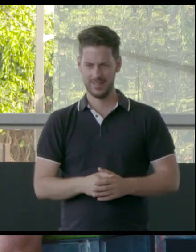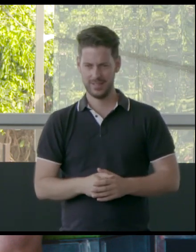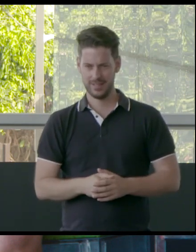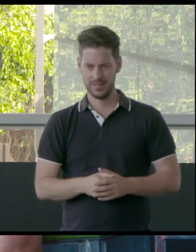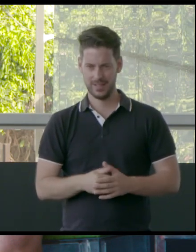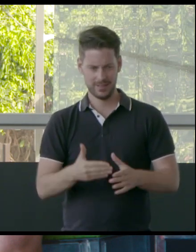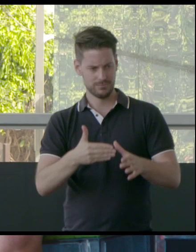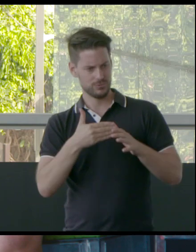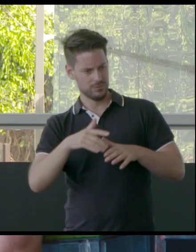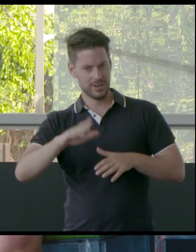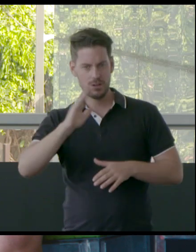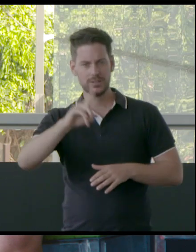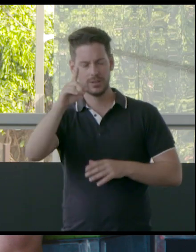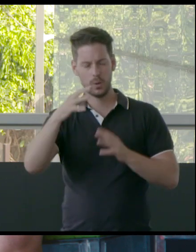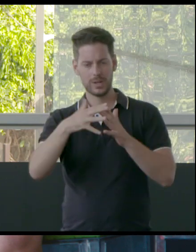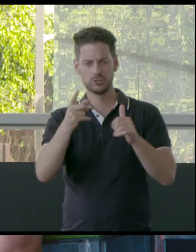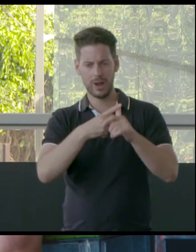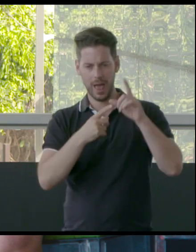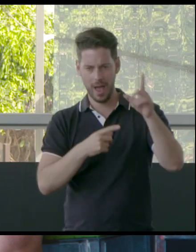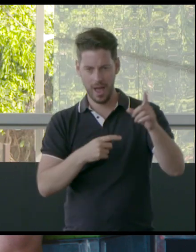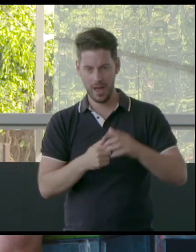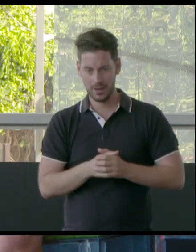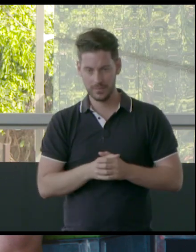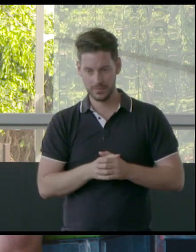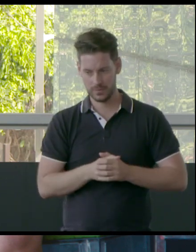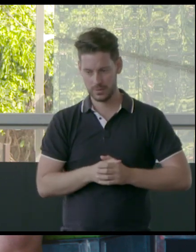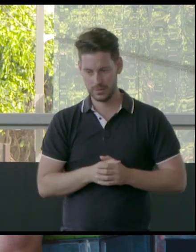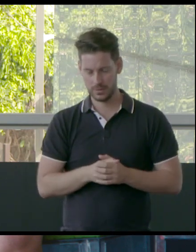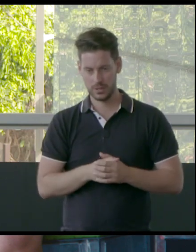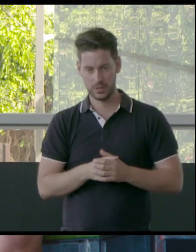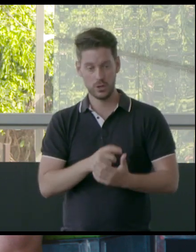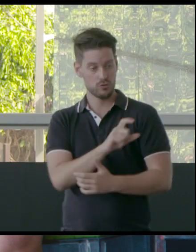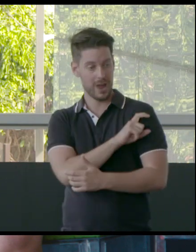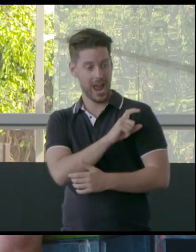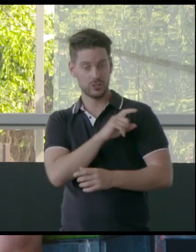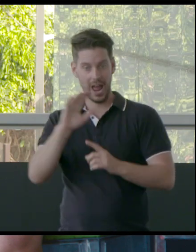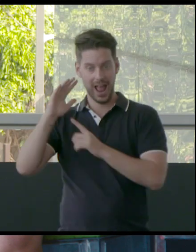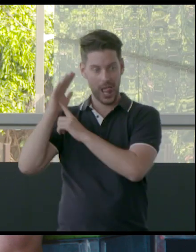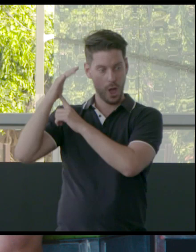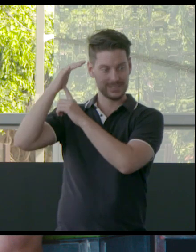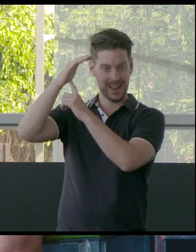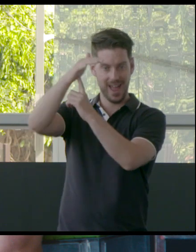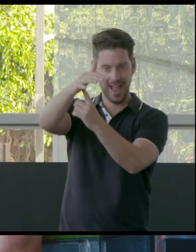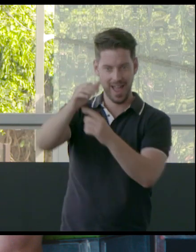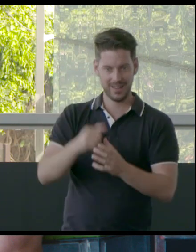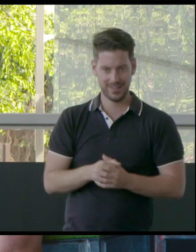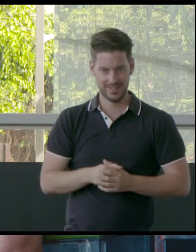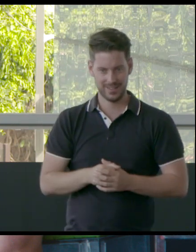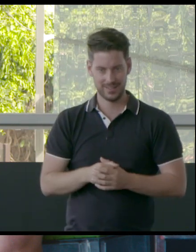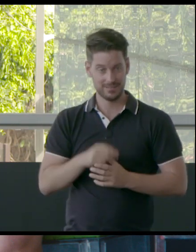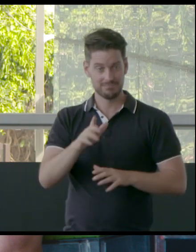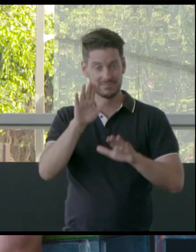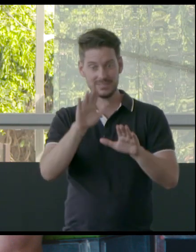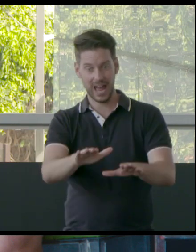Gidja country, in Warman, in Western Australia, the Gidja Rangers go out. They fly in a helicopter. They are in country for